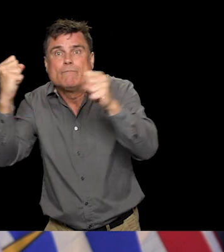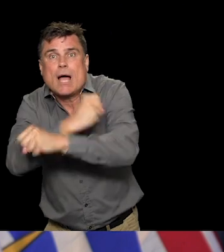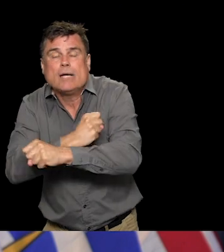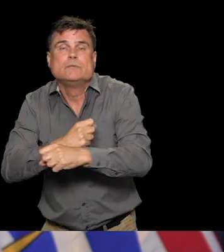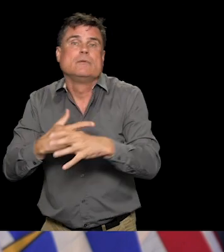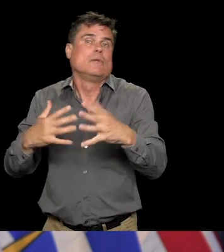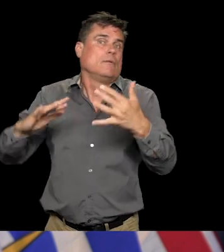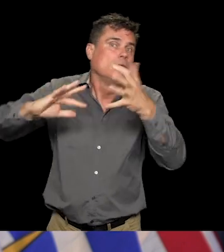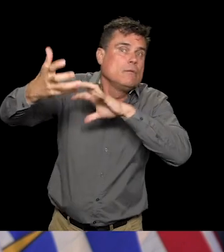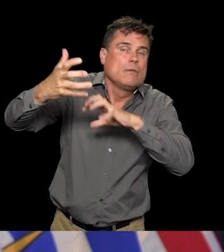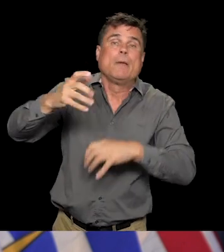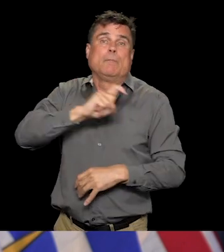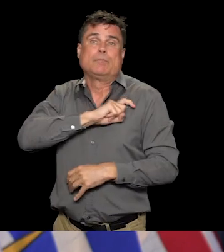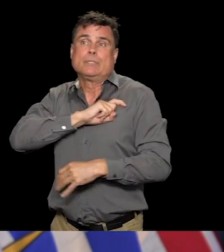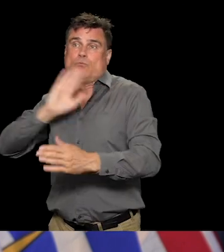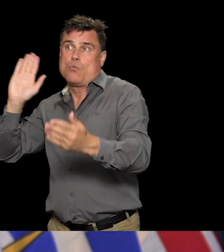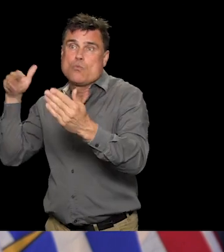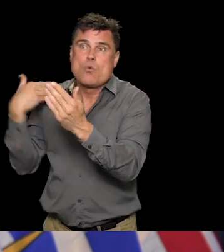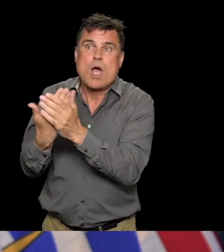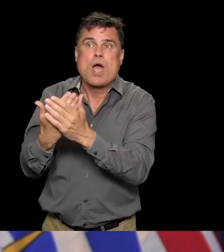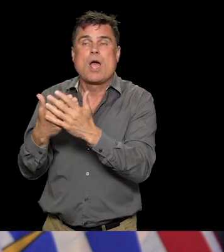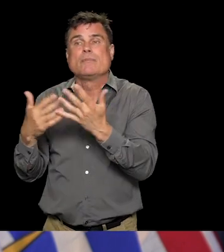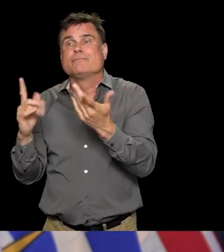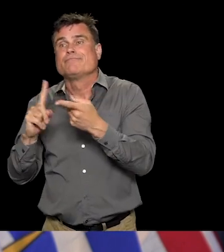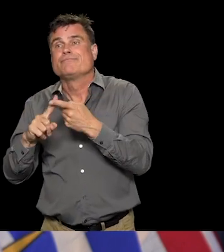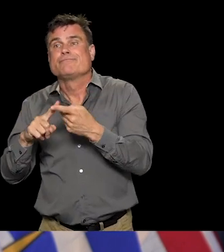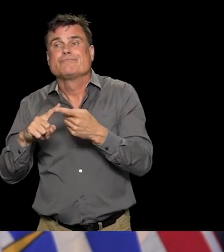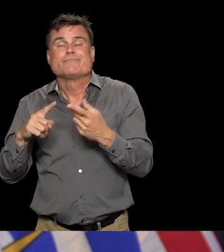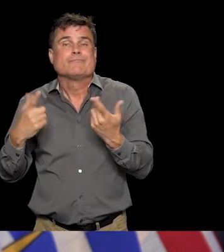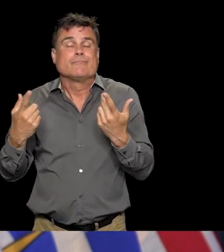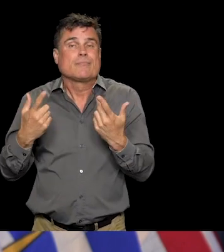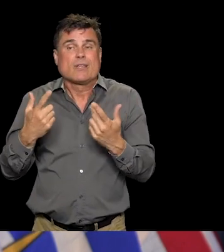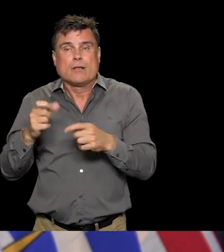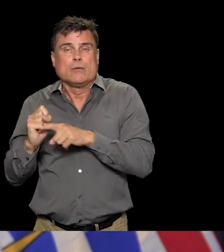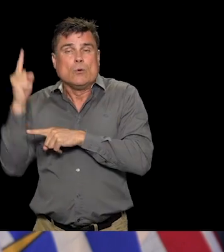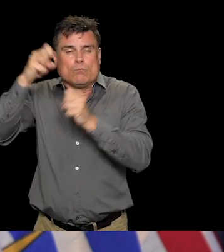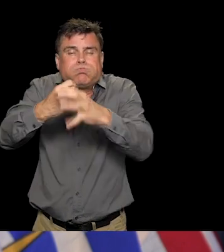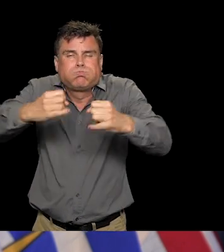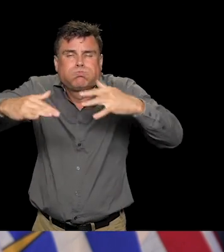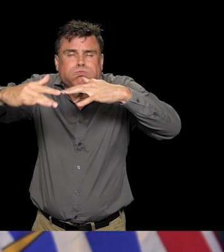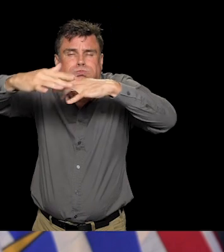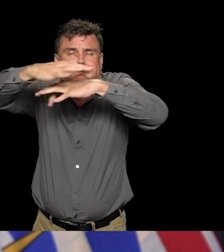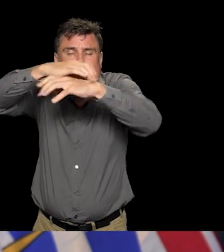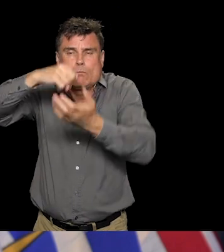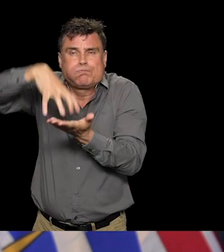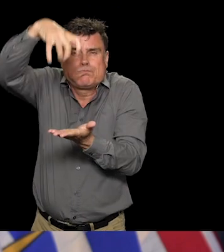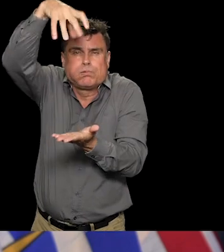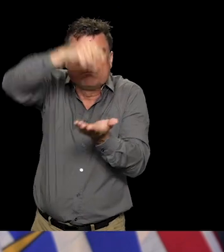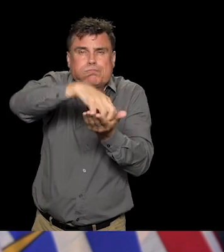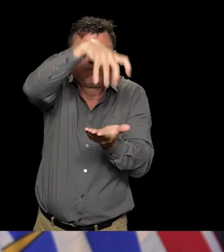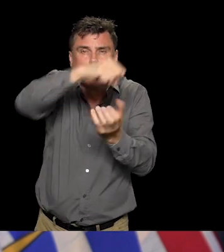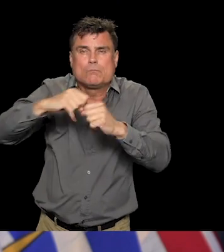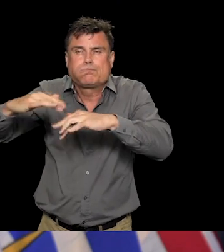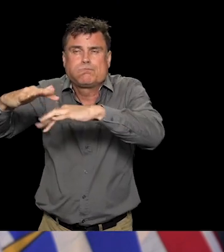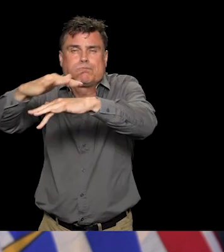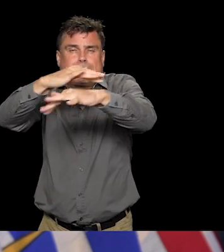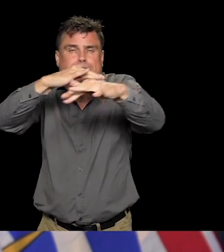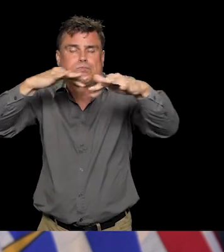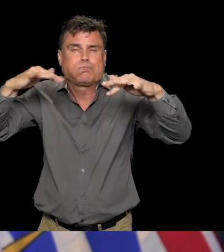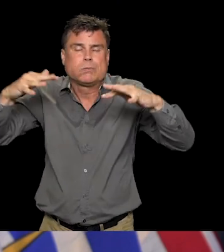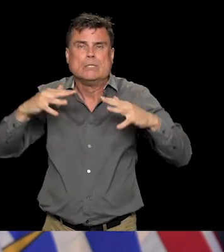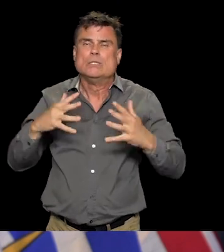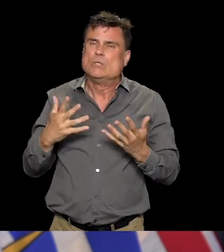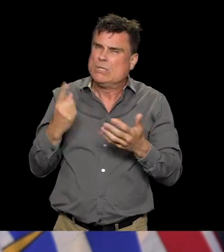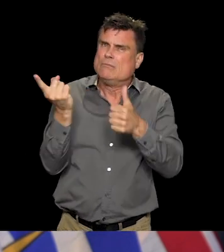an environment that would allow this virus to transmit, and we are starting to see increases in some